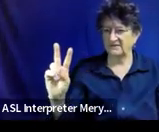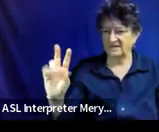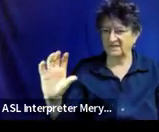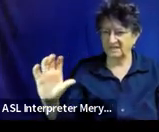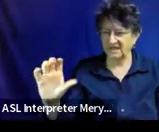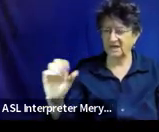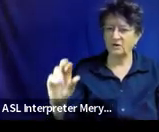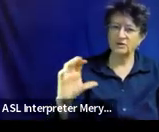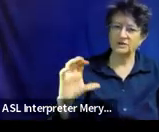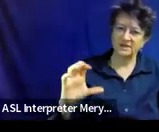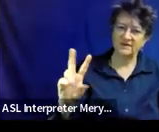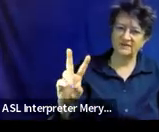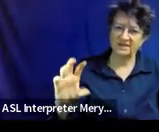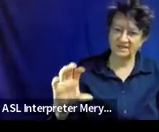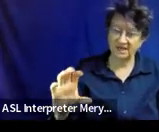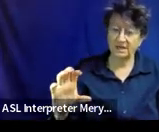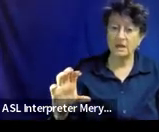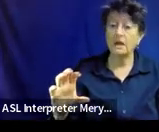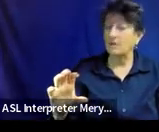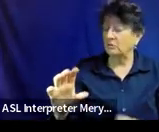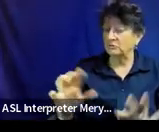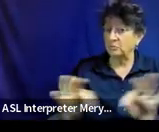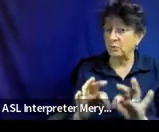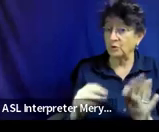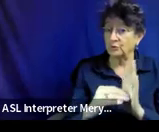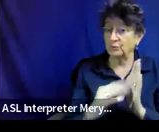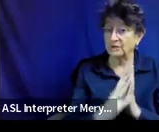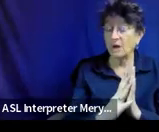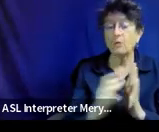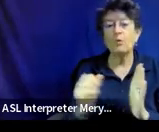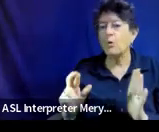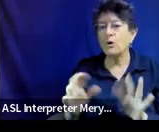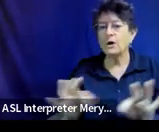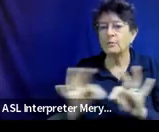fact that they can't do multiplication at all. That's your baseline.